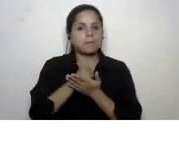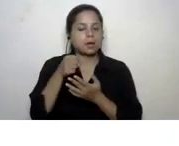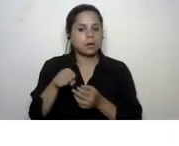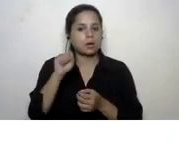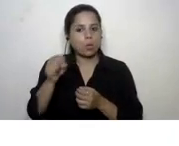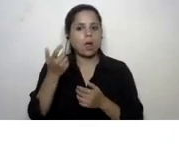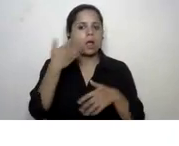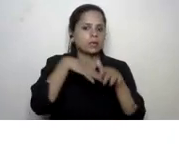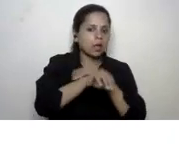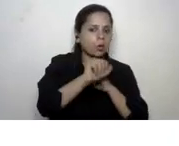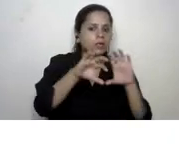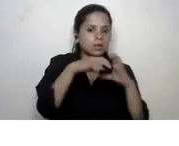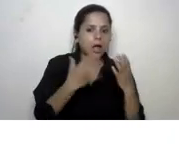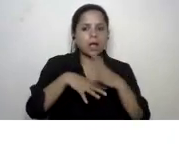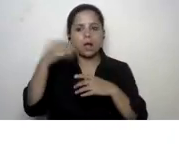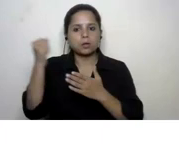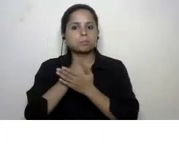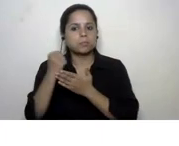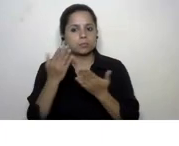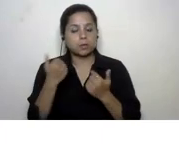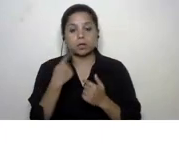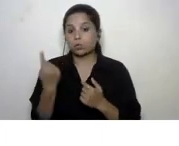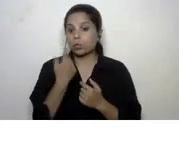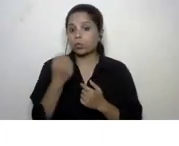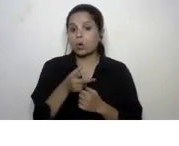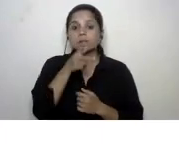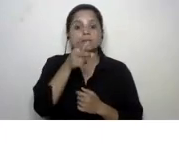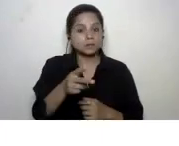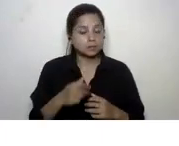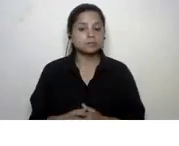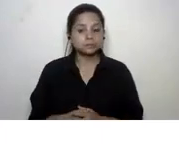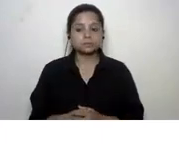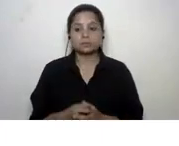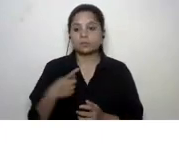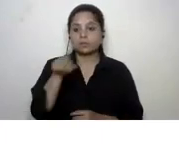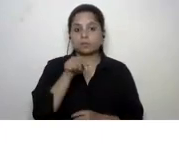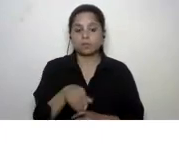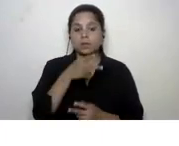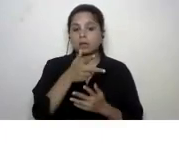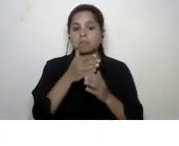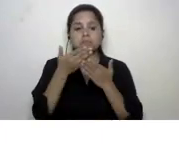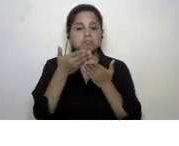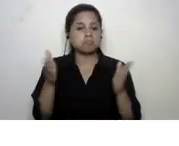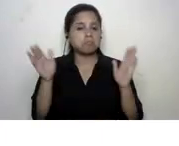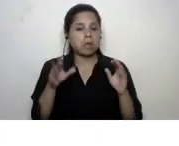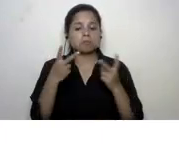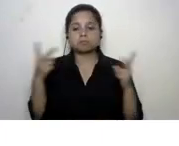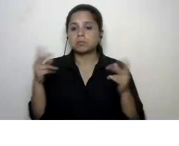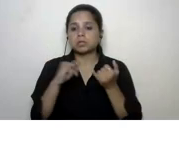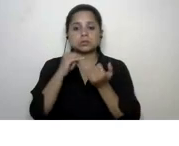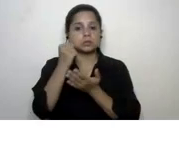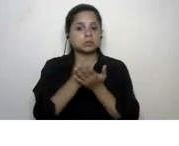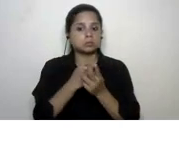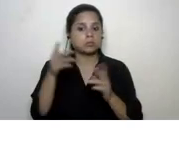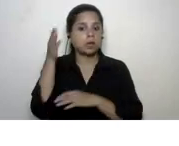and outside their classrooms i'd just like to mention here that while we've covered a wide range of subjects in this